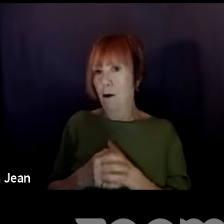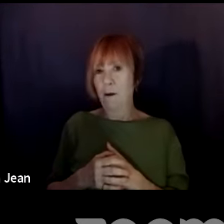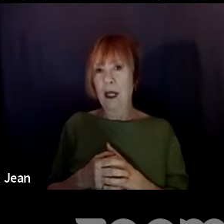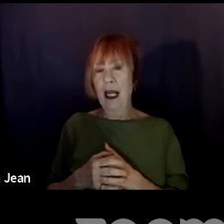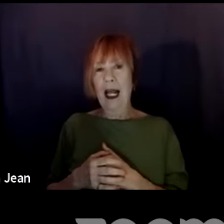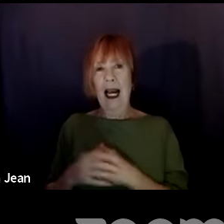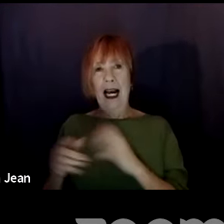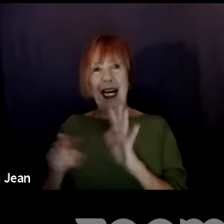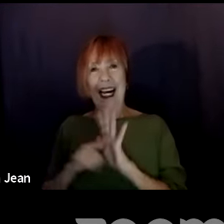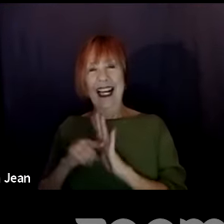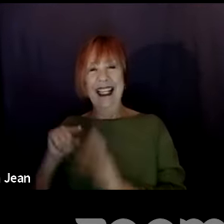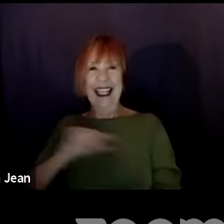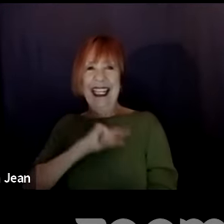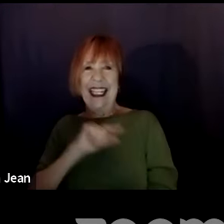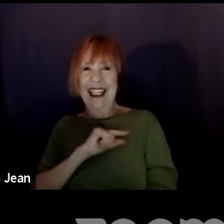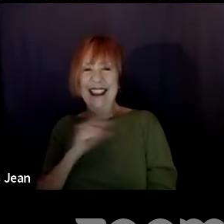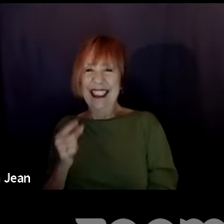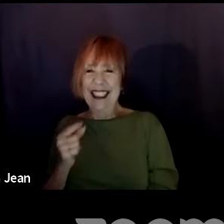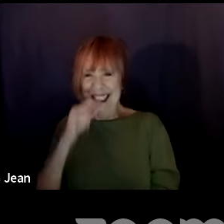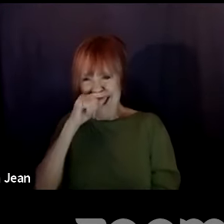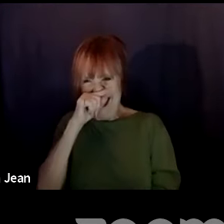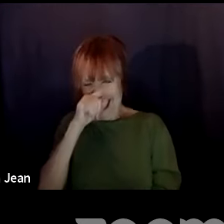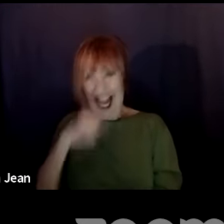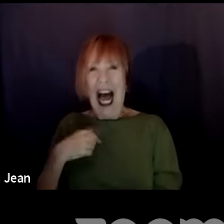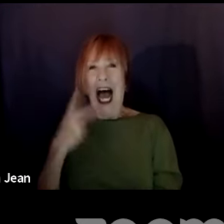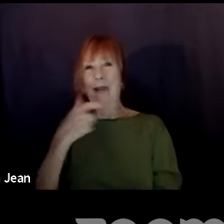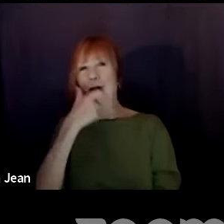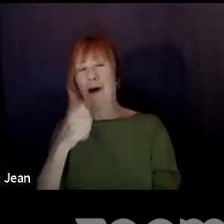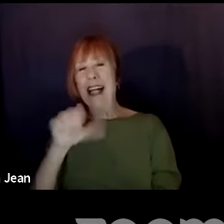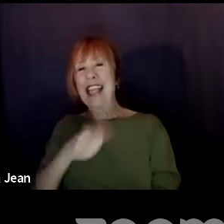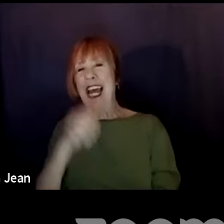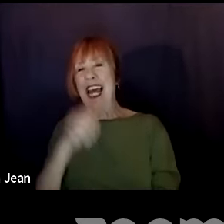much different from Michelle. I watch any dating show